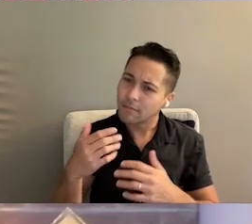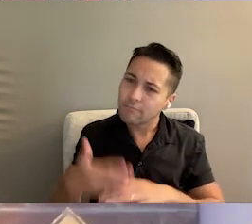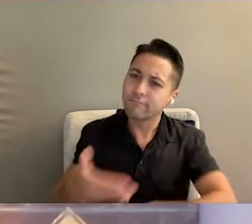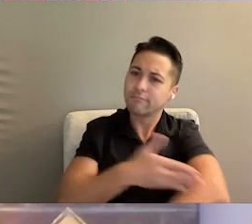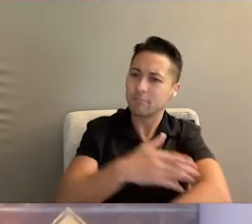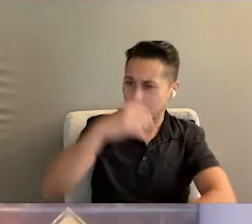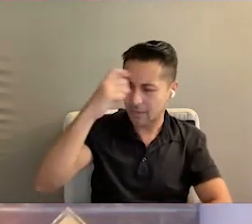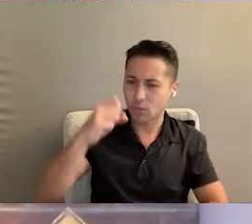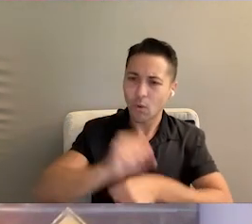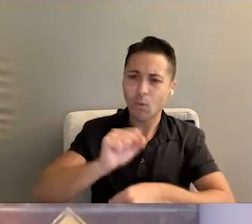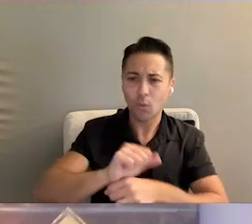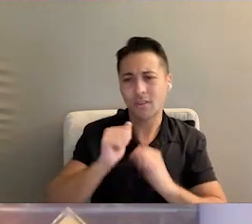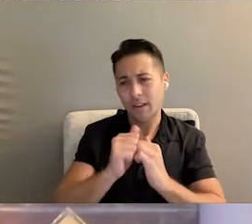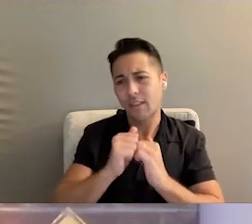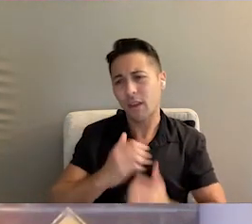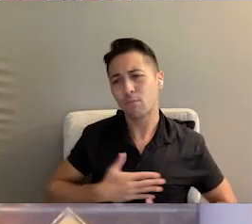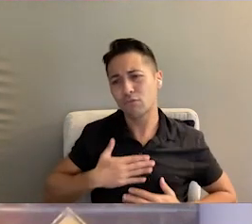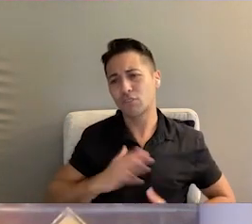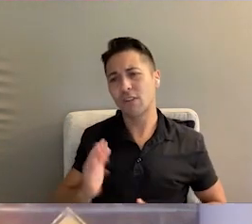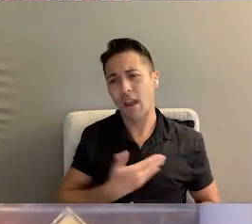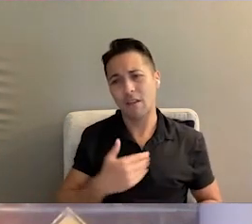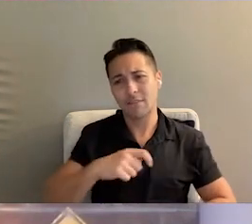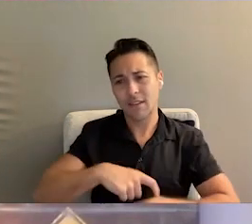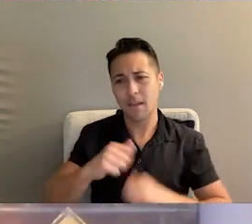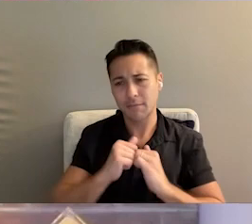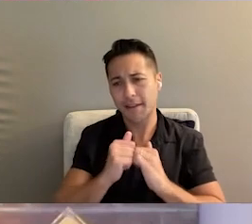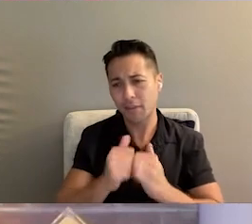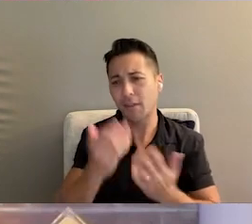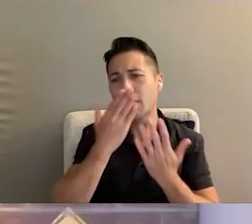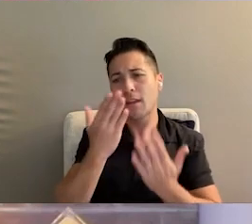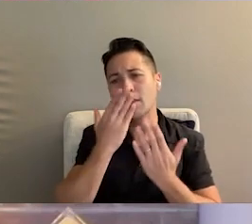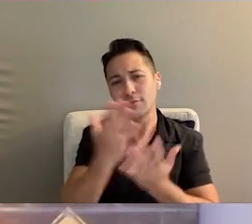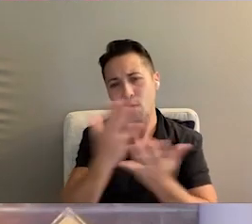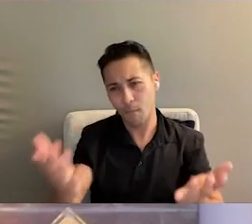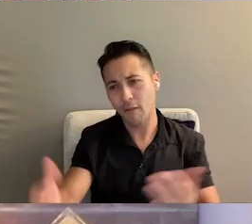together. And so I really appreciate our time together. Thank you so much.